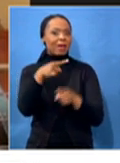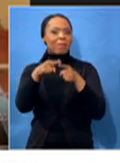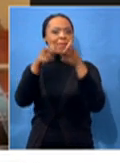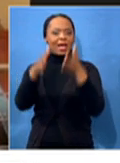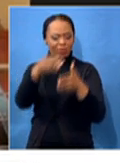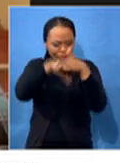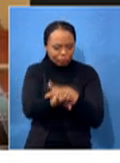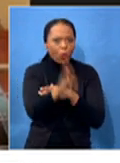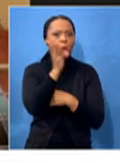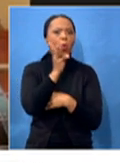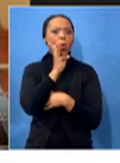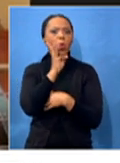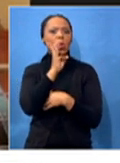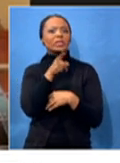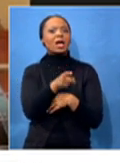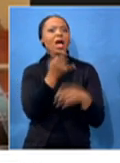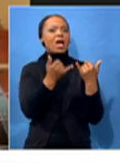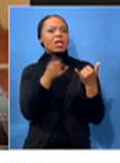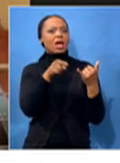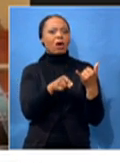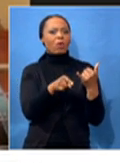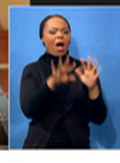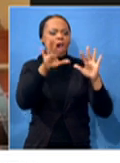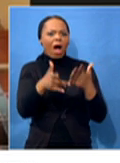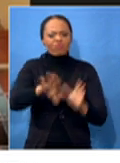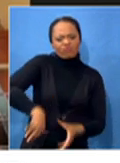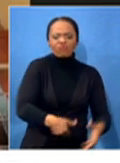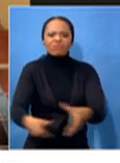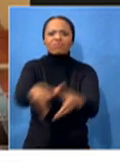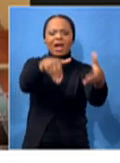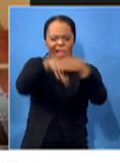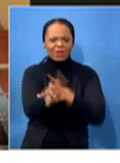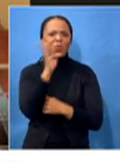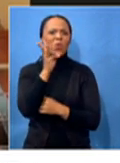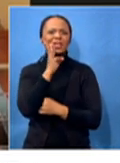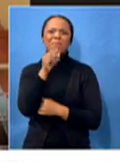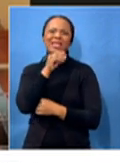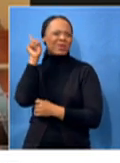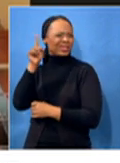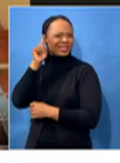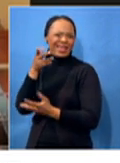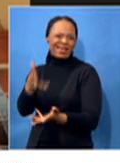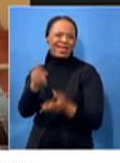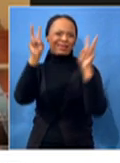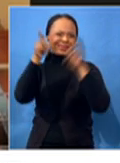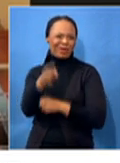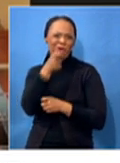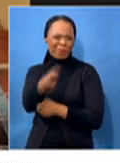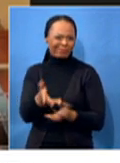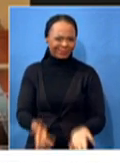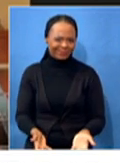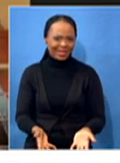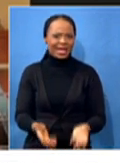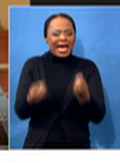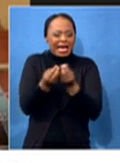blow rugby balls. Are you going to blow rugby balls underwater? You know, that was silly. You see, so those kind of things, I don't think it should be